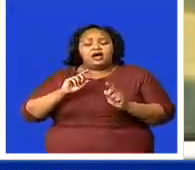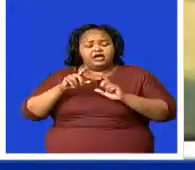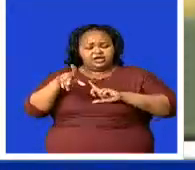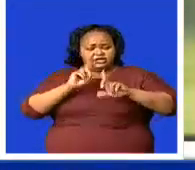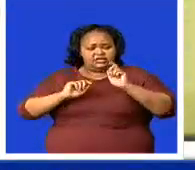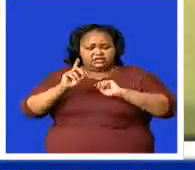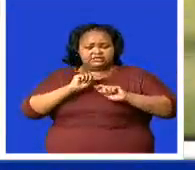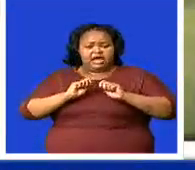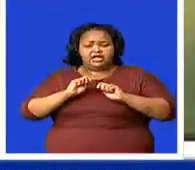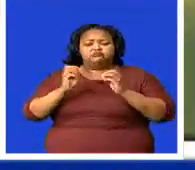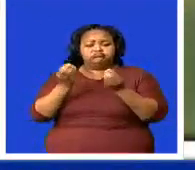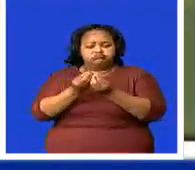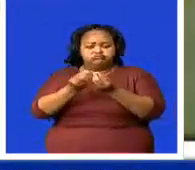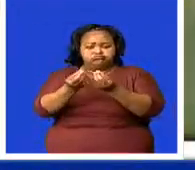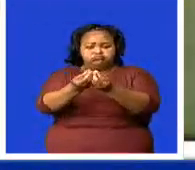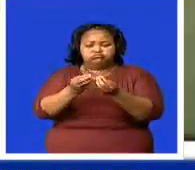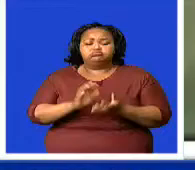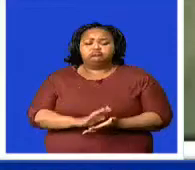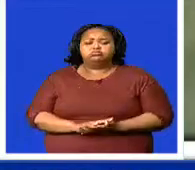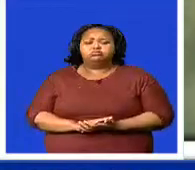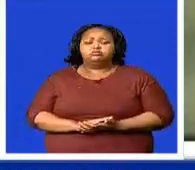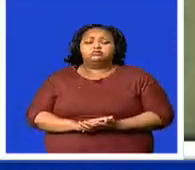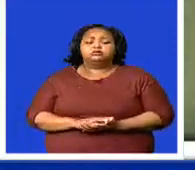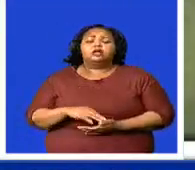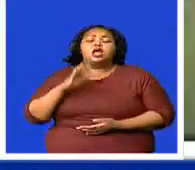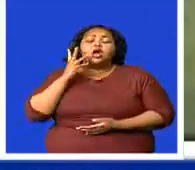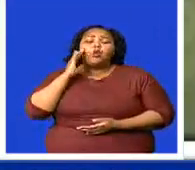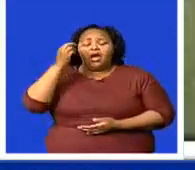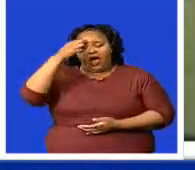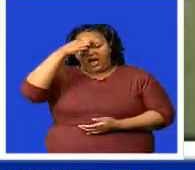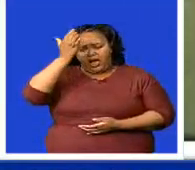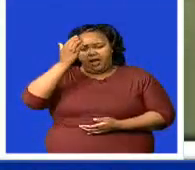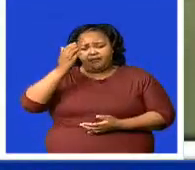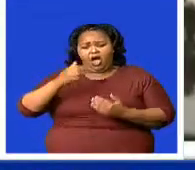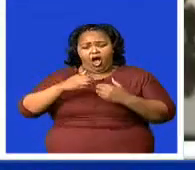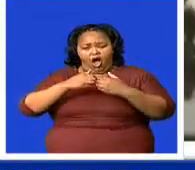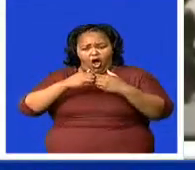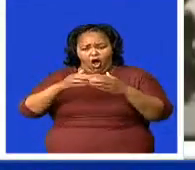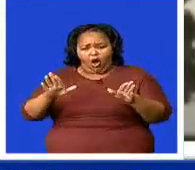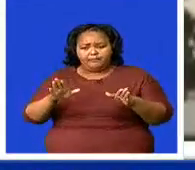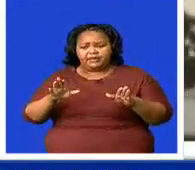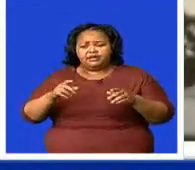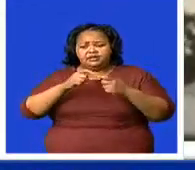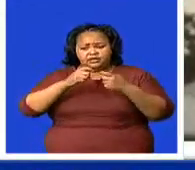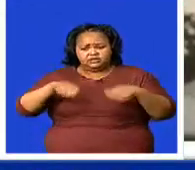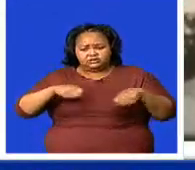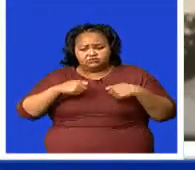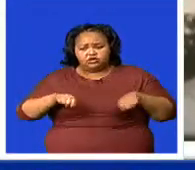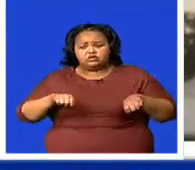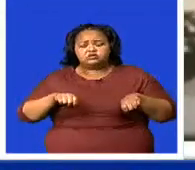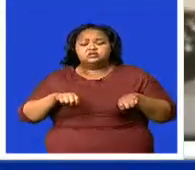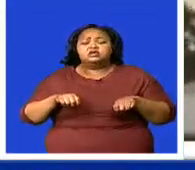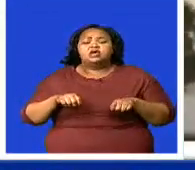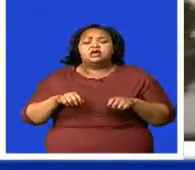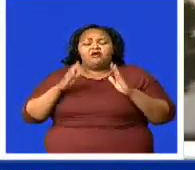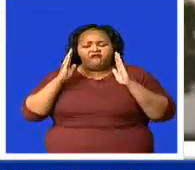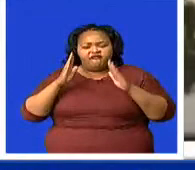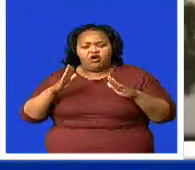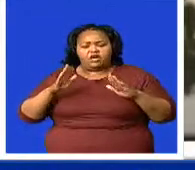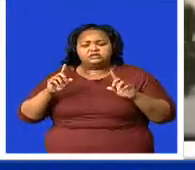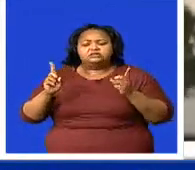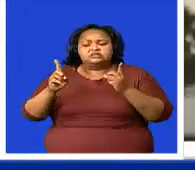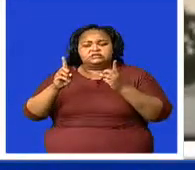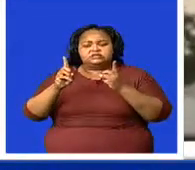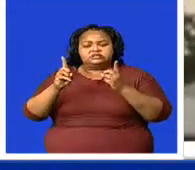government reopened the sport, the sport is only considered at the club's level at the moment. So no